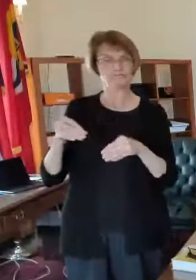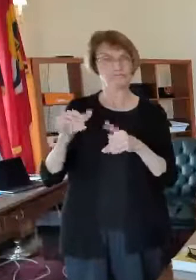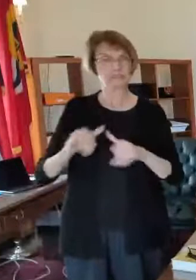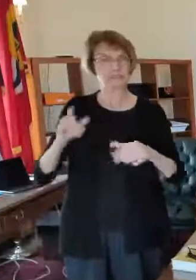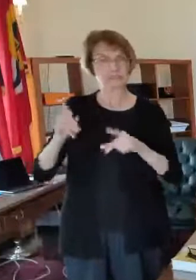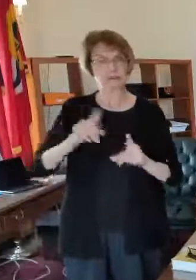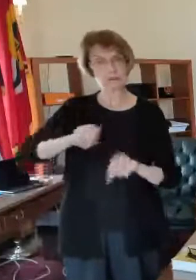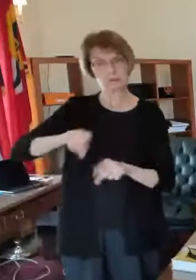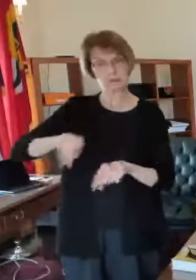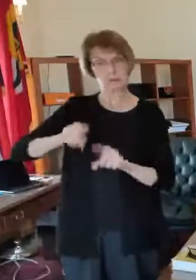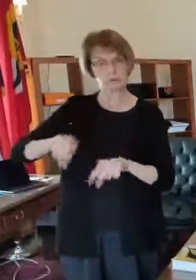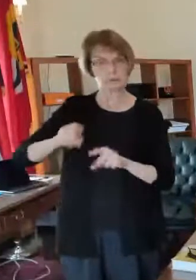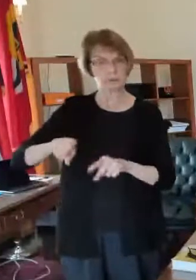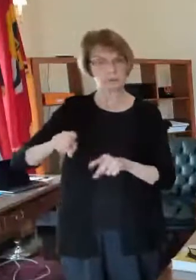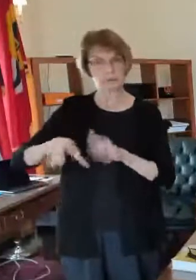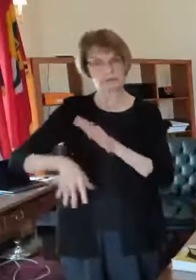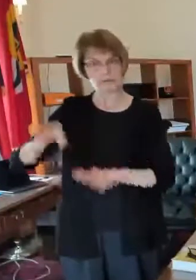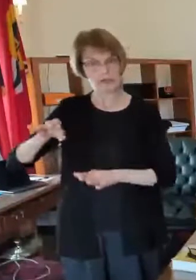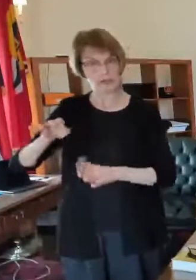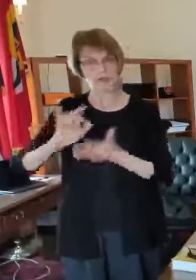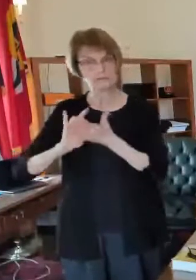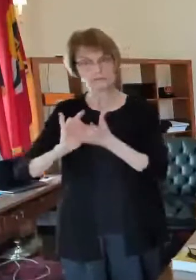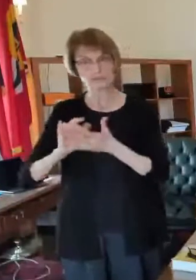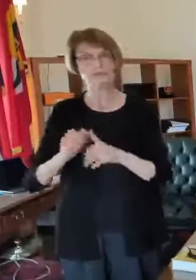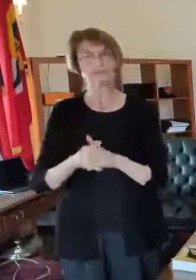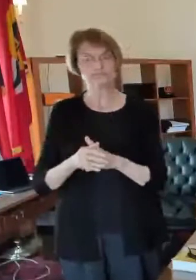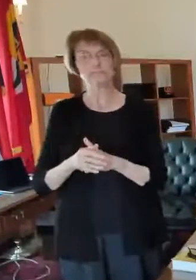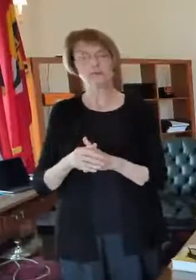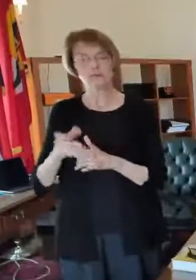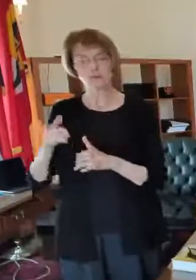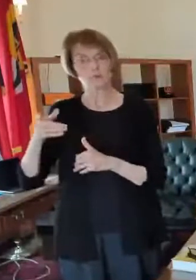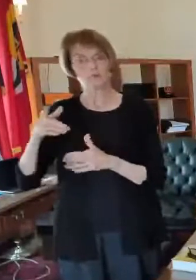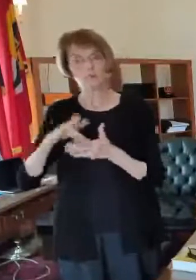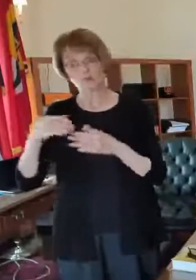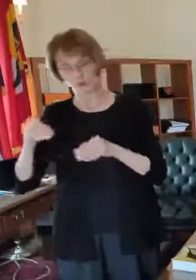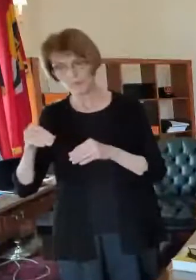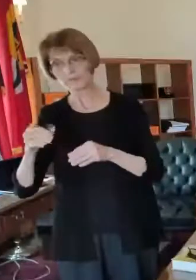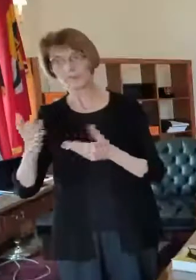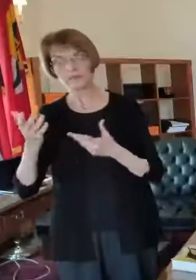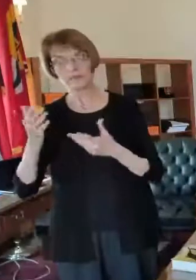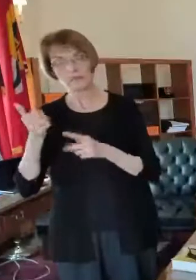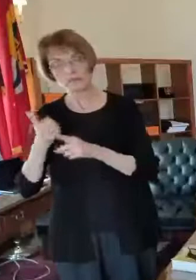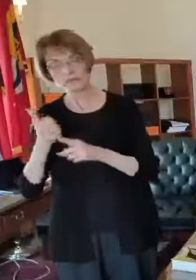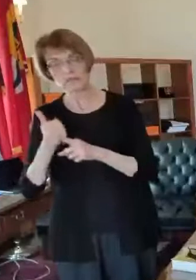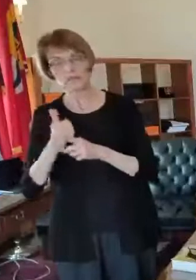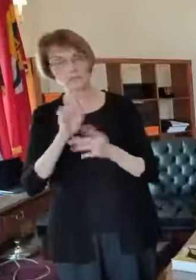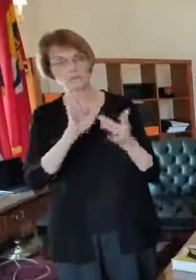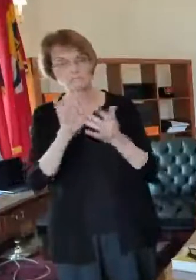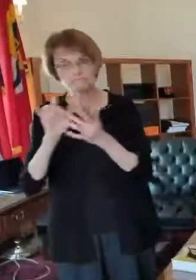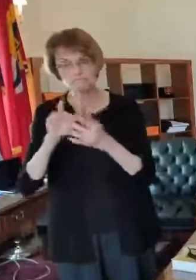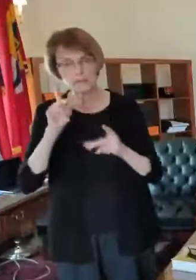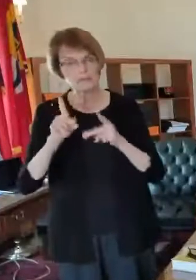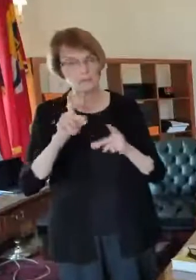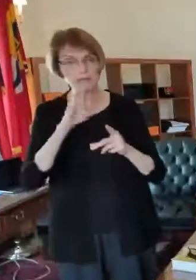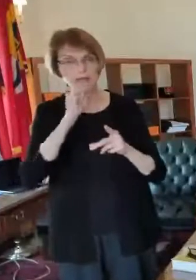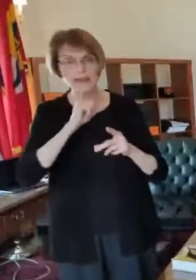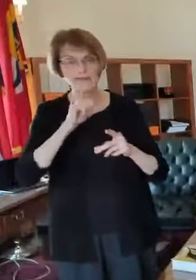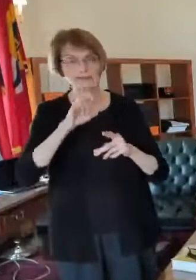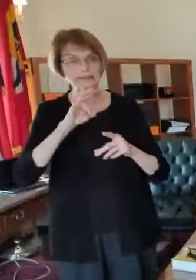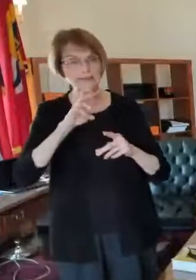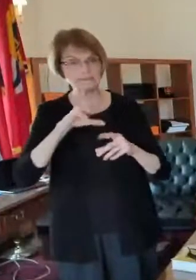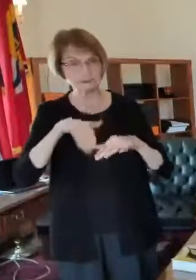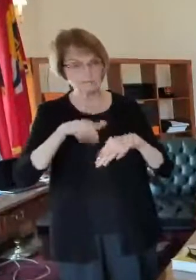there and so they're also reaching out to some of those folks who are over 65 or who they know have underlying health conditions